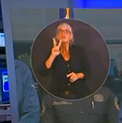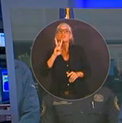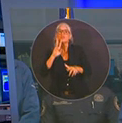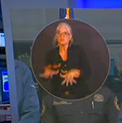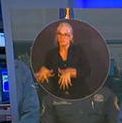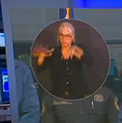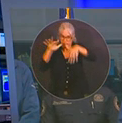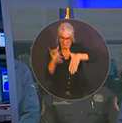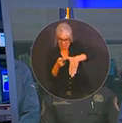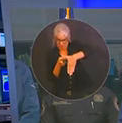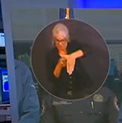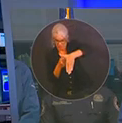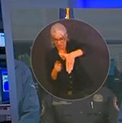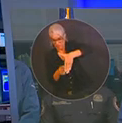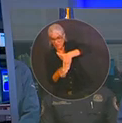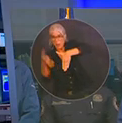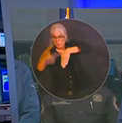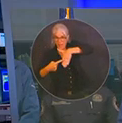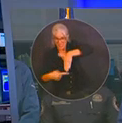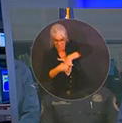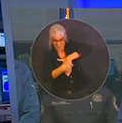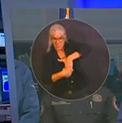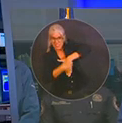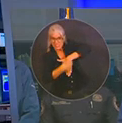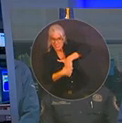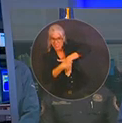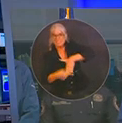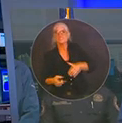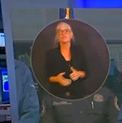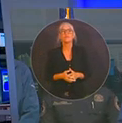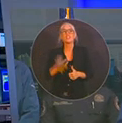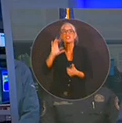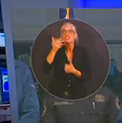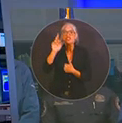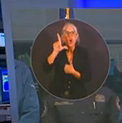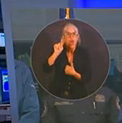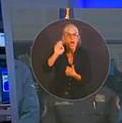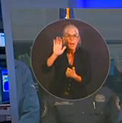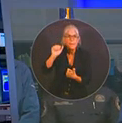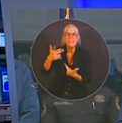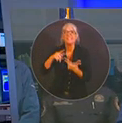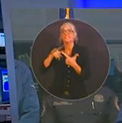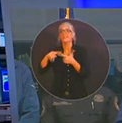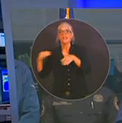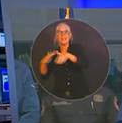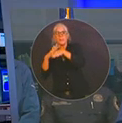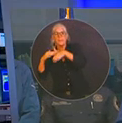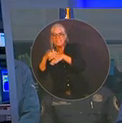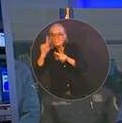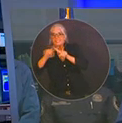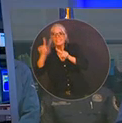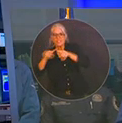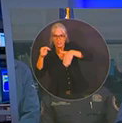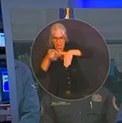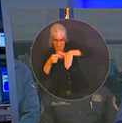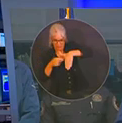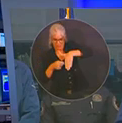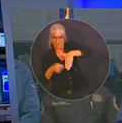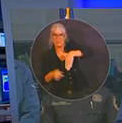Angleward Southwood to Bonita Beach, including Charlotte Harbor. So that almost entire west coast of the Florida Peninsula